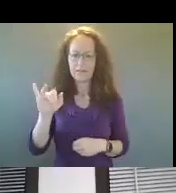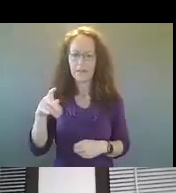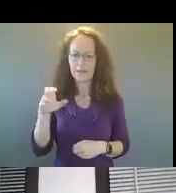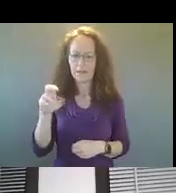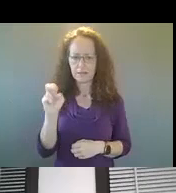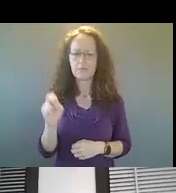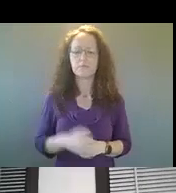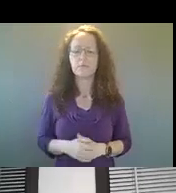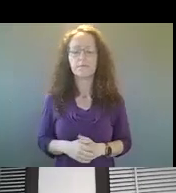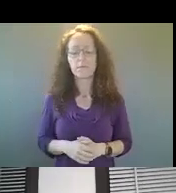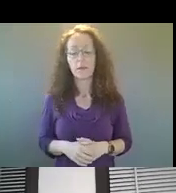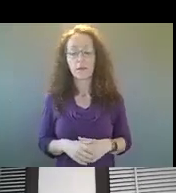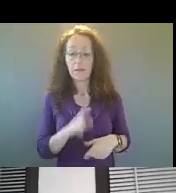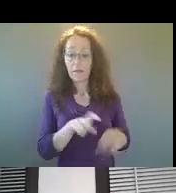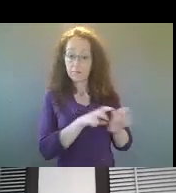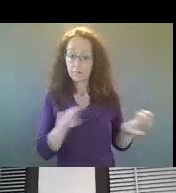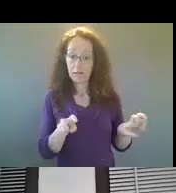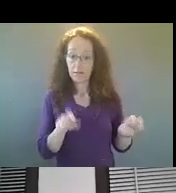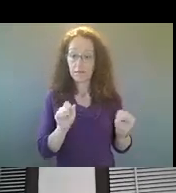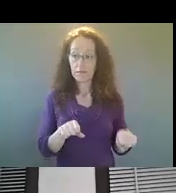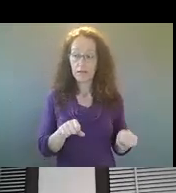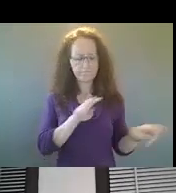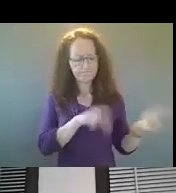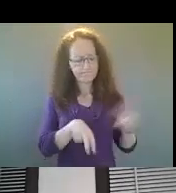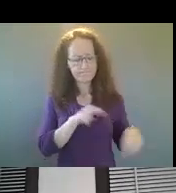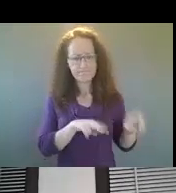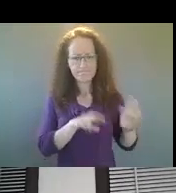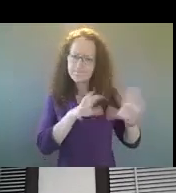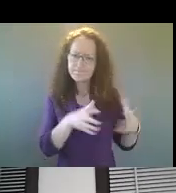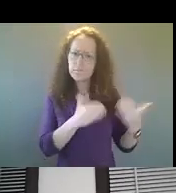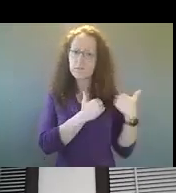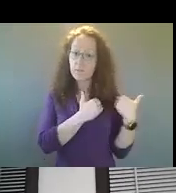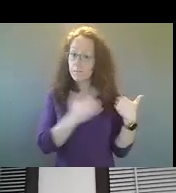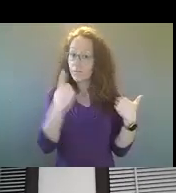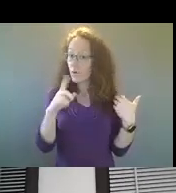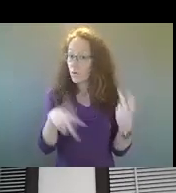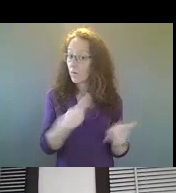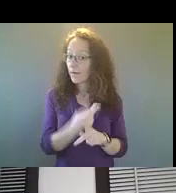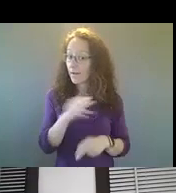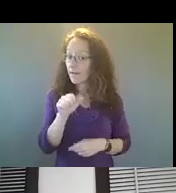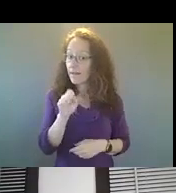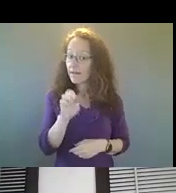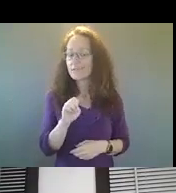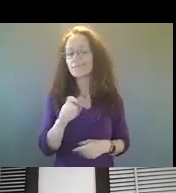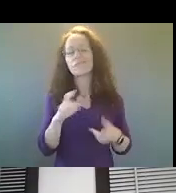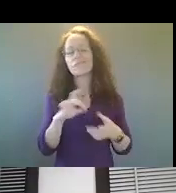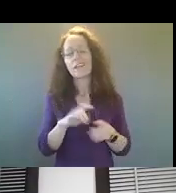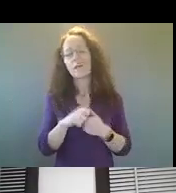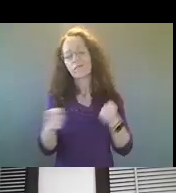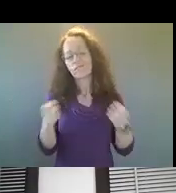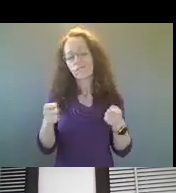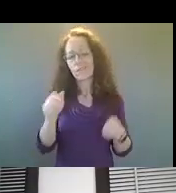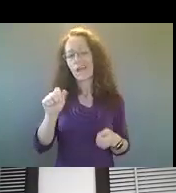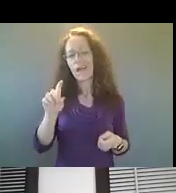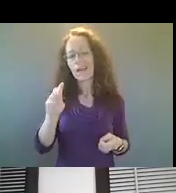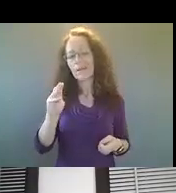the cases they can review, the cases that the, uh, the police conduct review panel will review are administrative cases, meaning cases that have